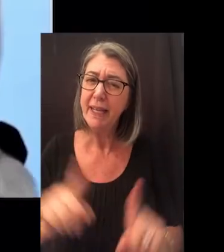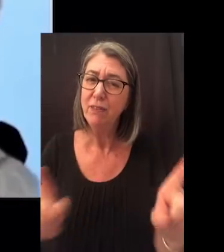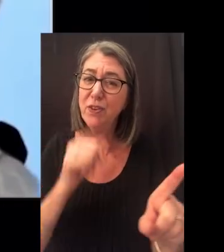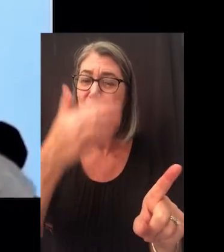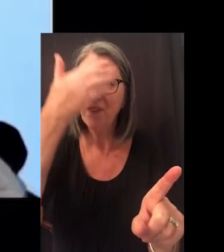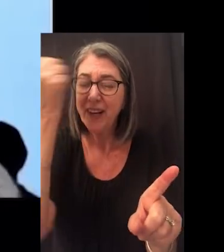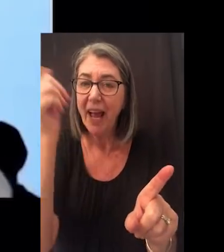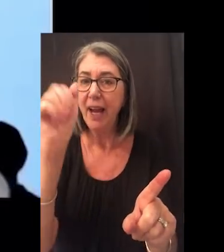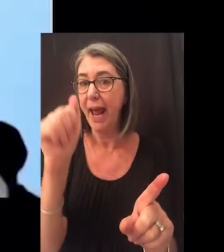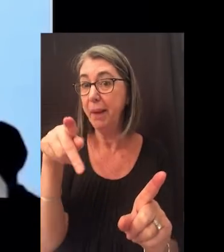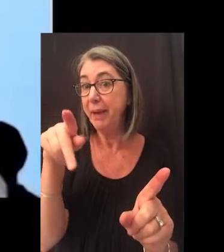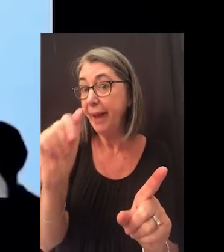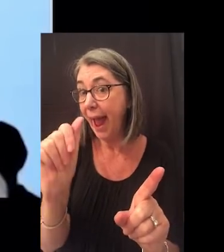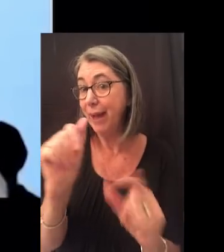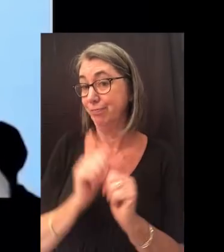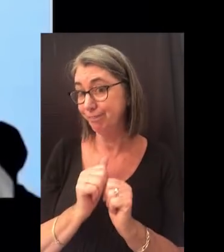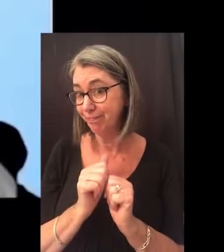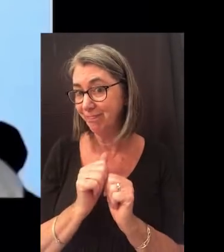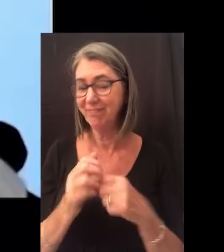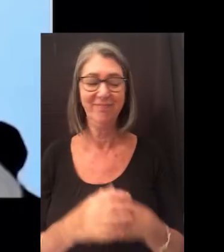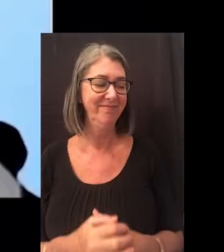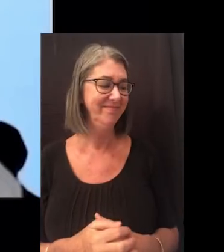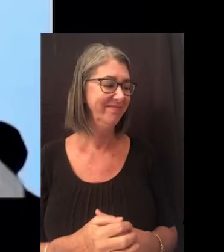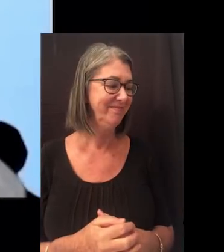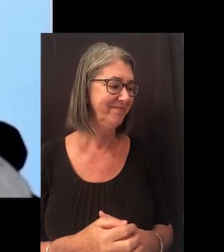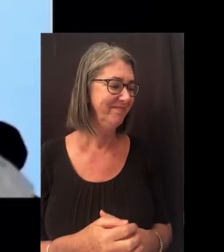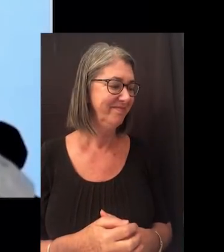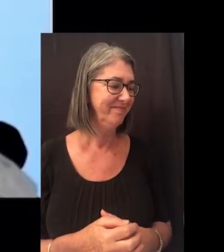go make a difference and do not forget APA.